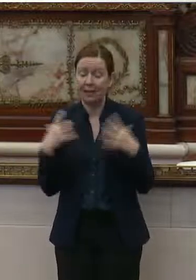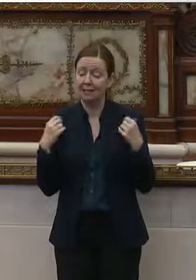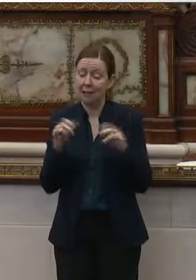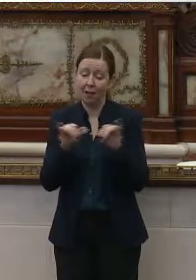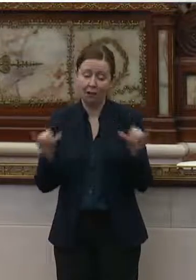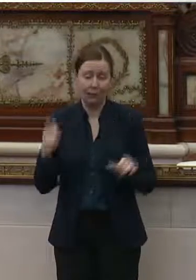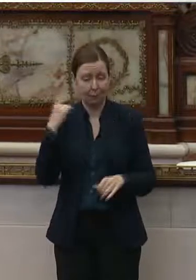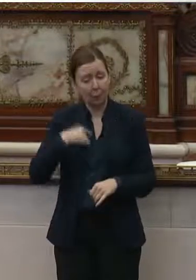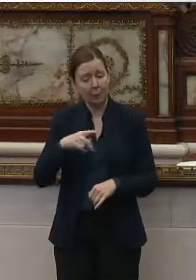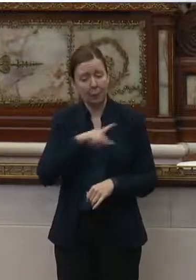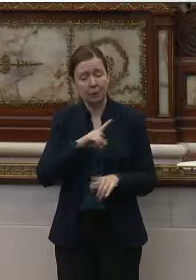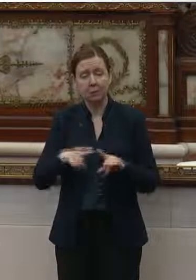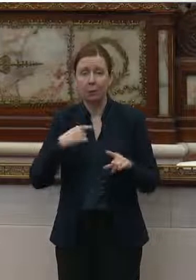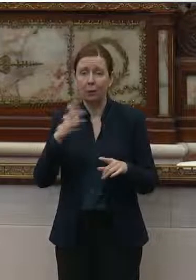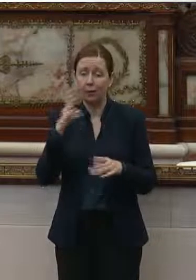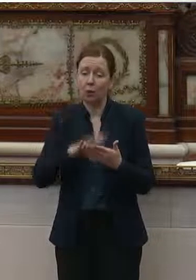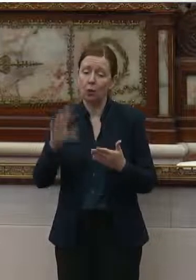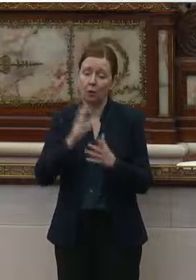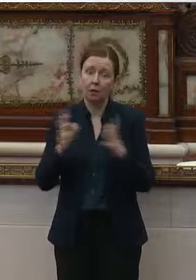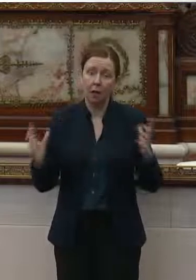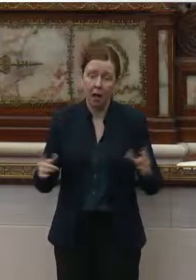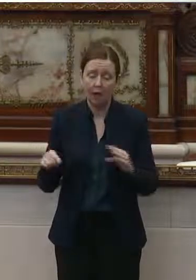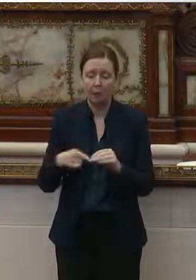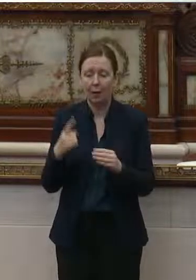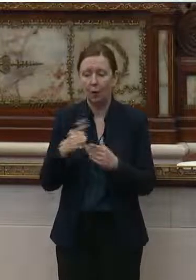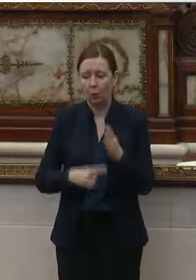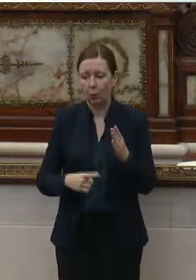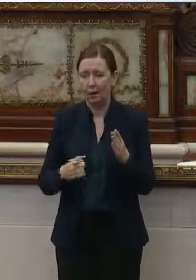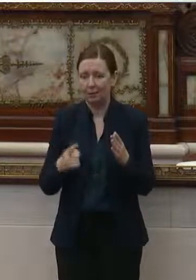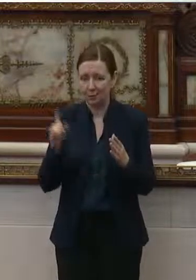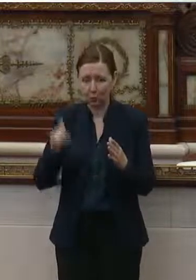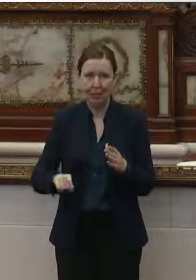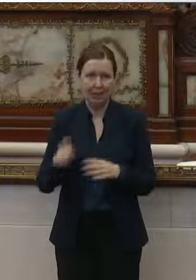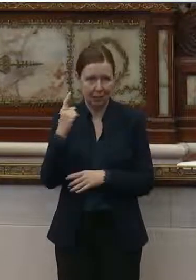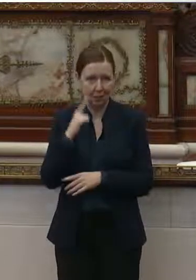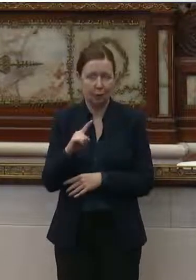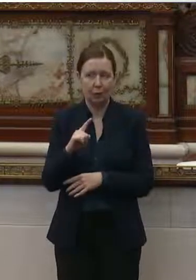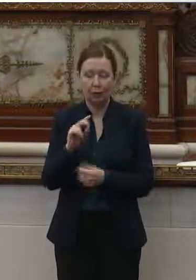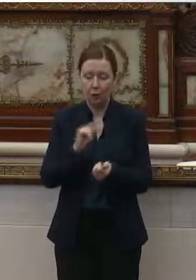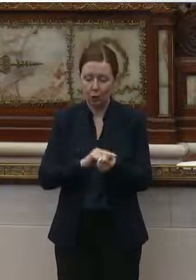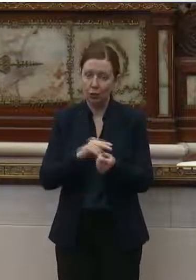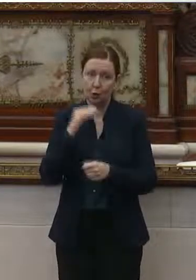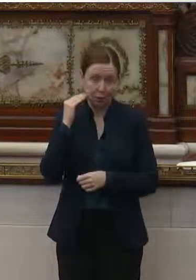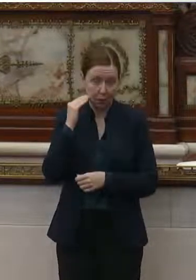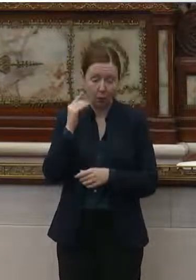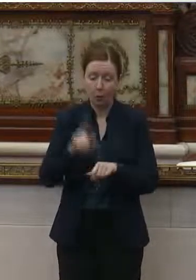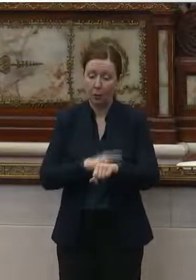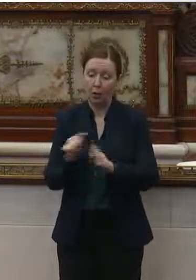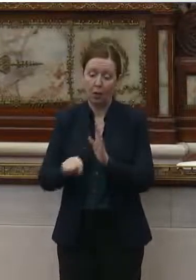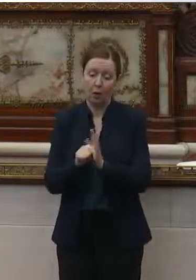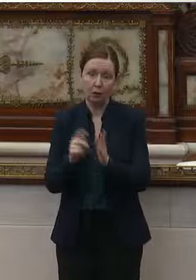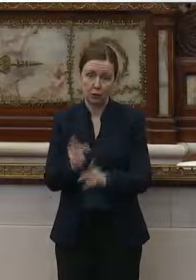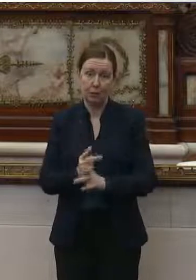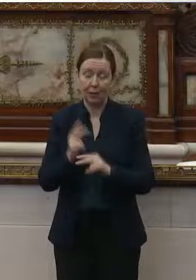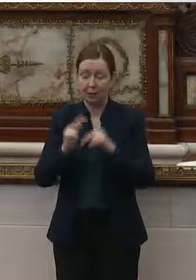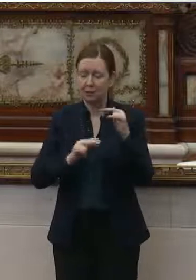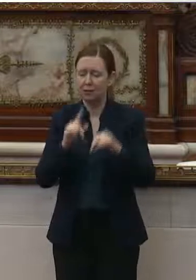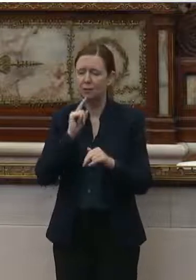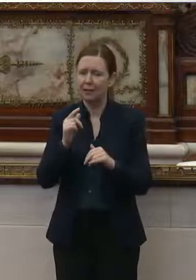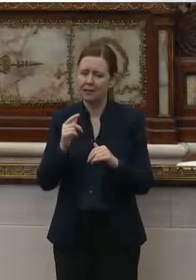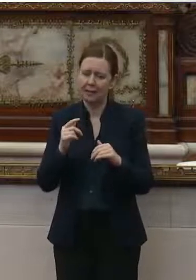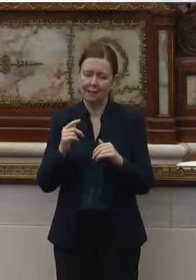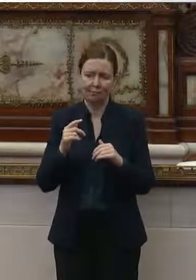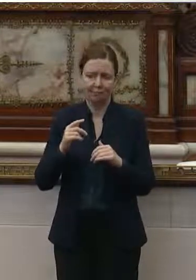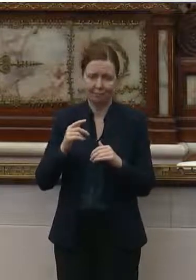me personally. But we learned a lot about what it takes for a nursing home or a long-term care facility to really battle